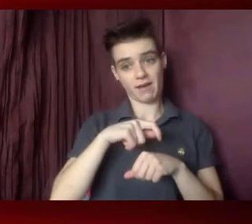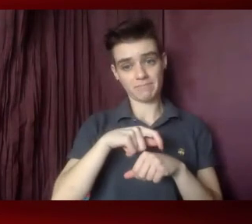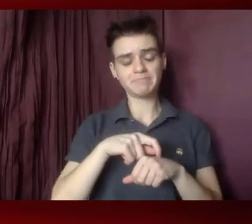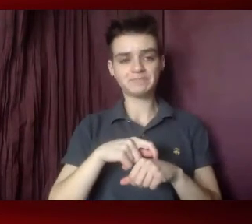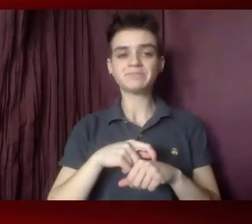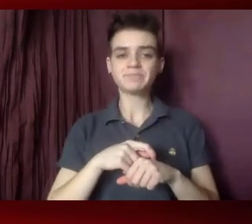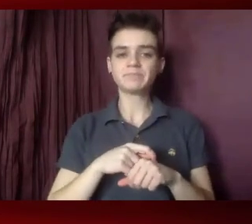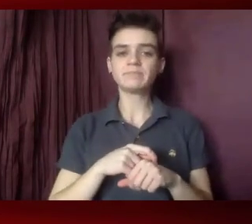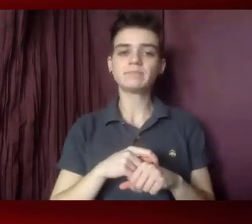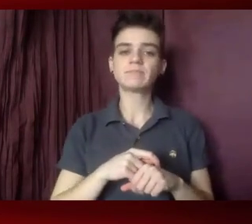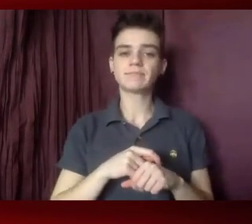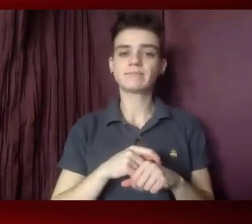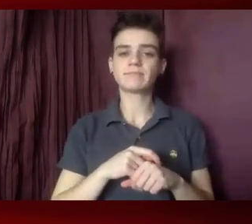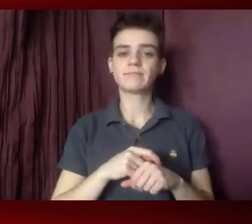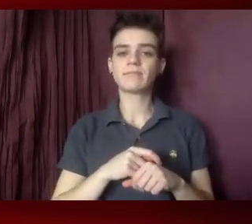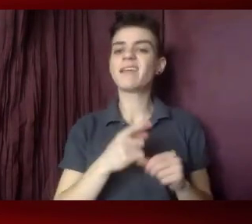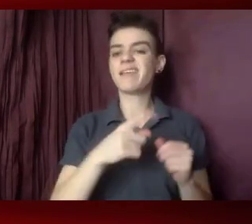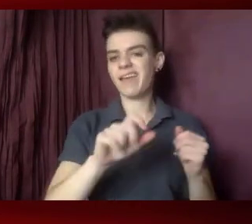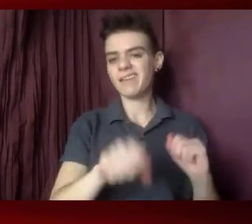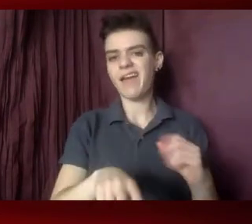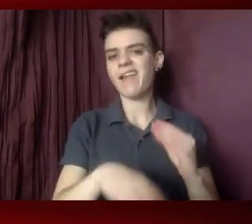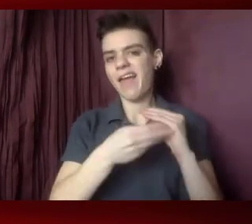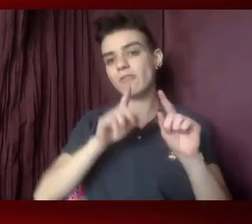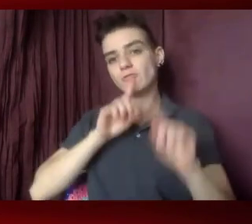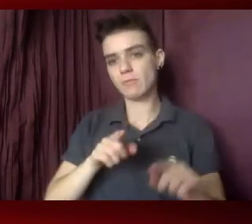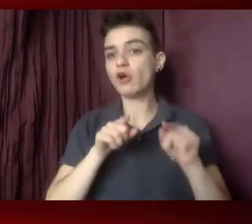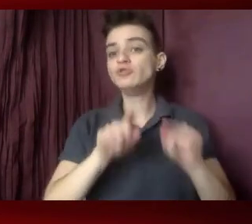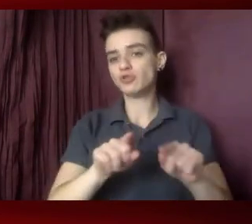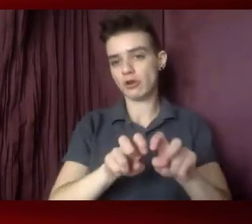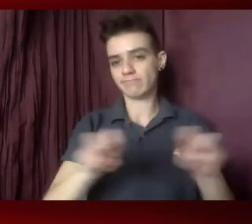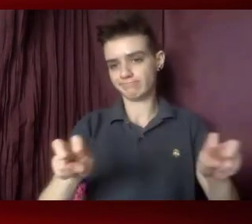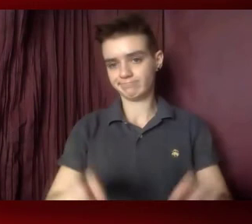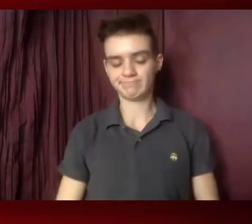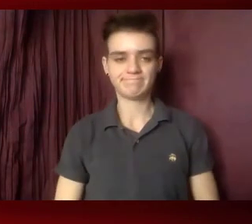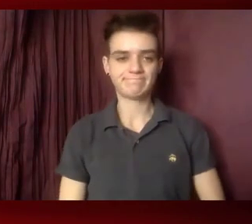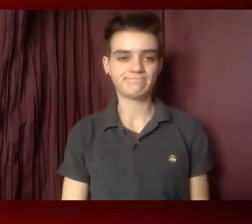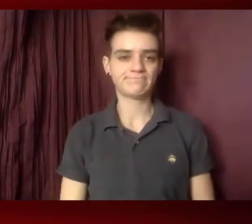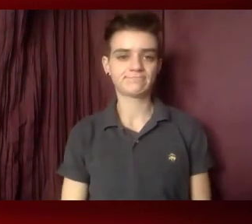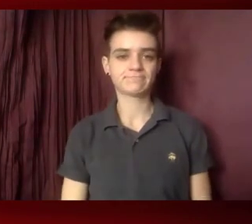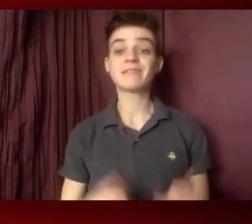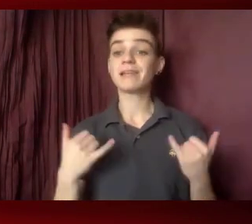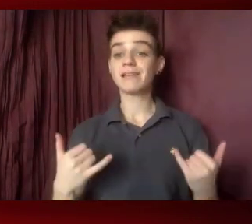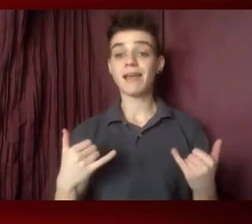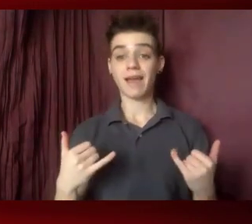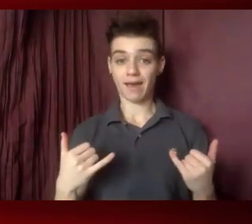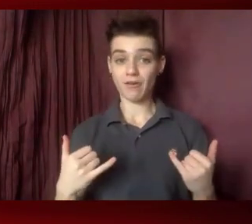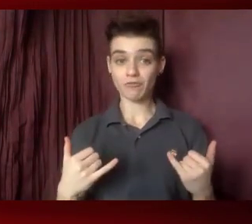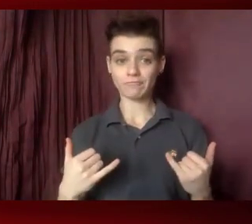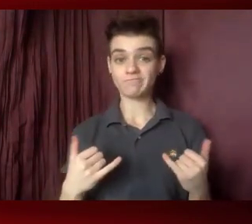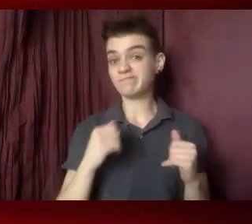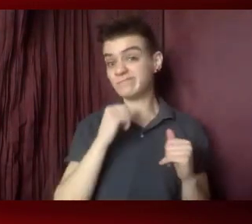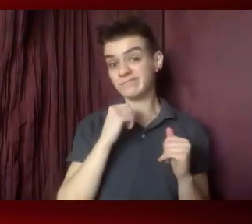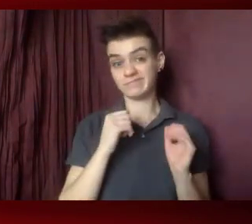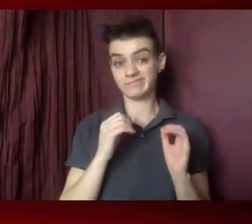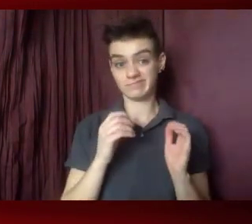um, I'll ask them to add a couple thoughts at the end of the panel. So now without further ado, we can